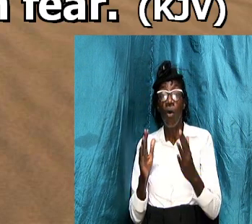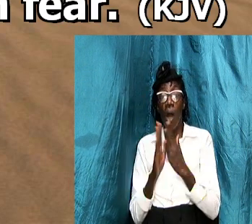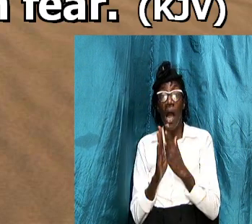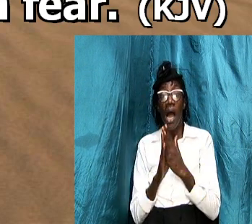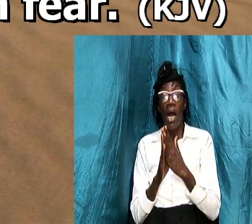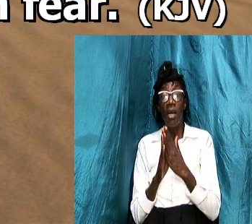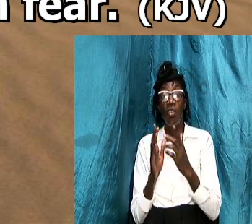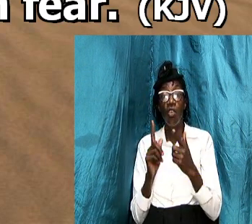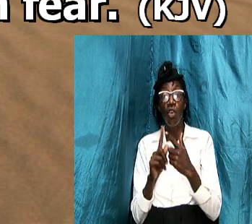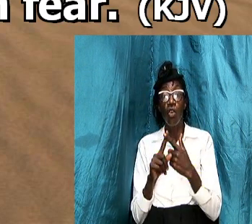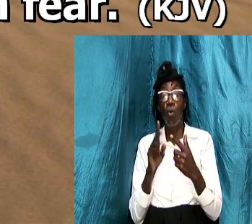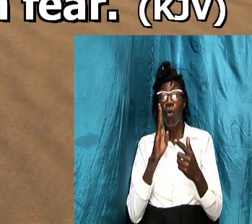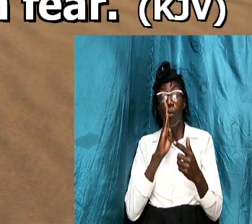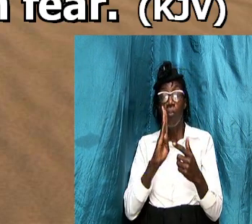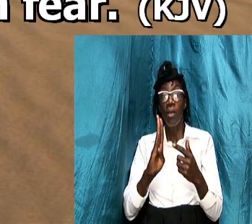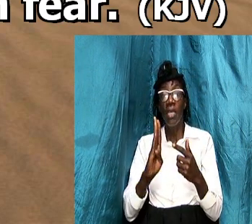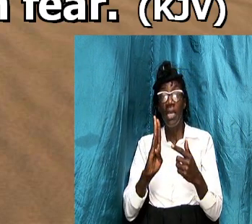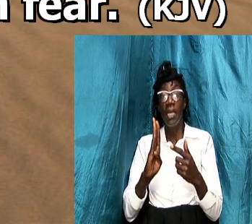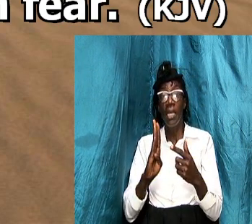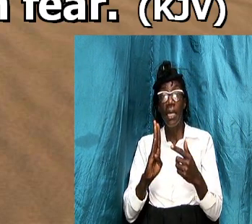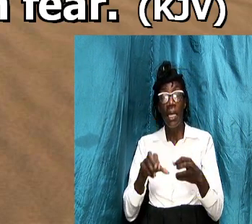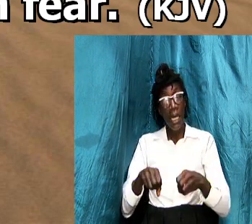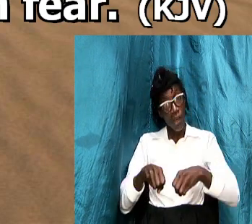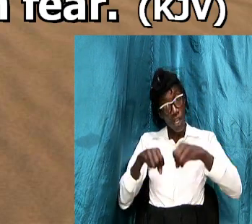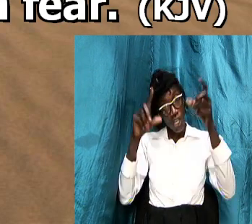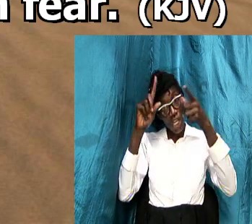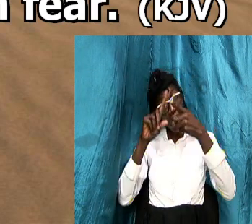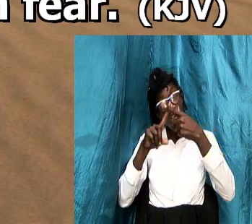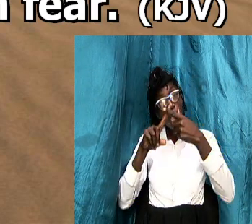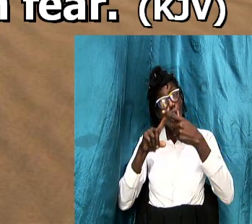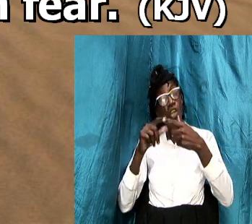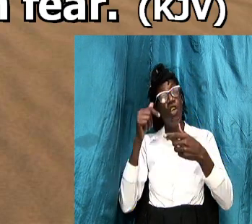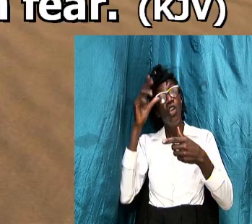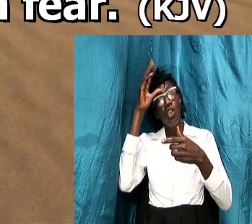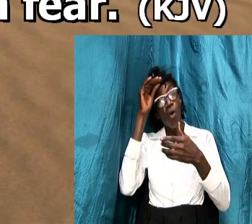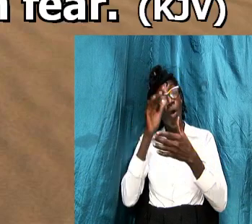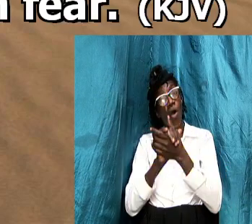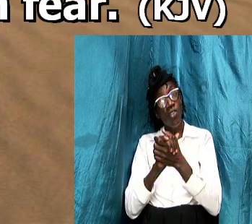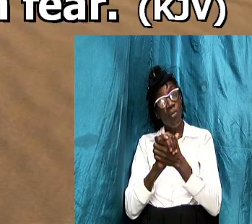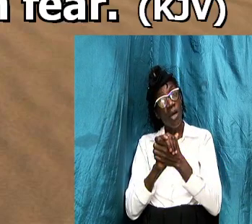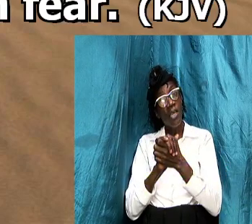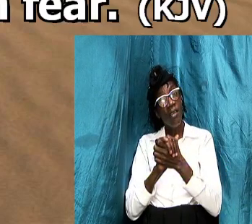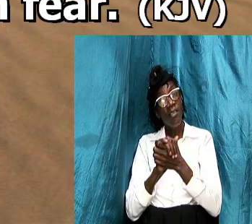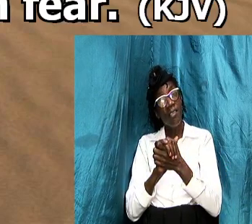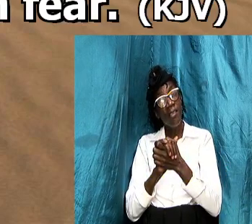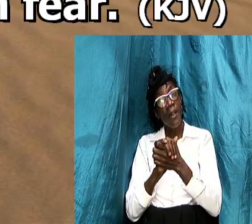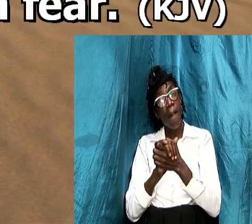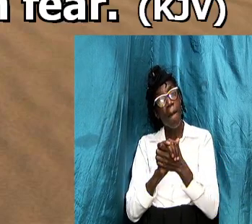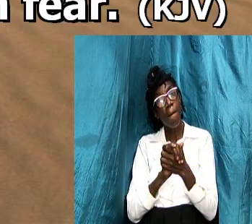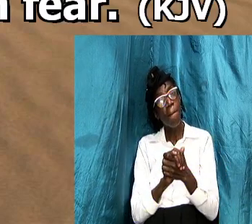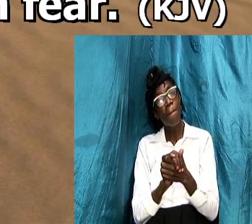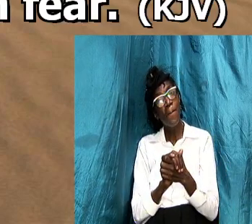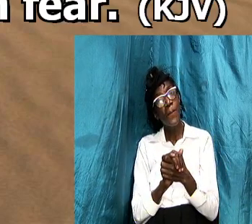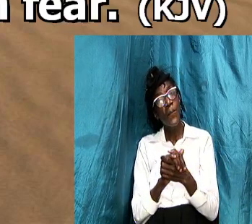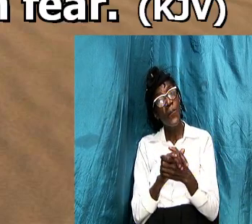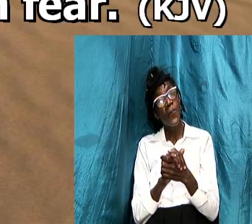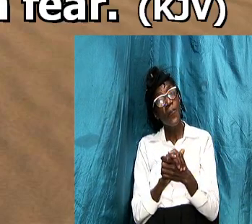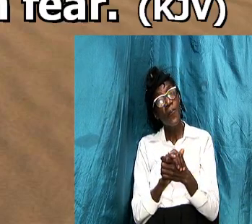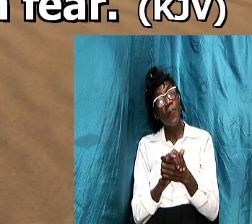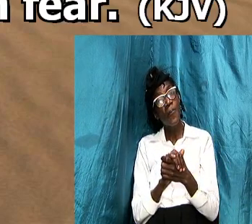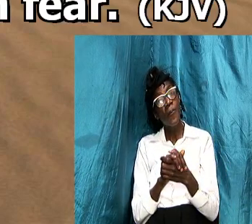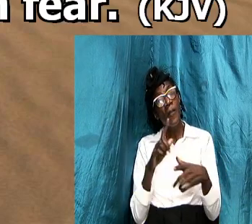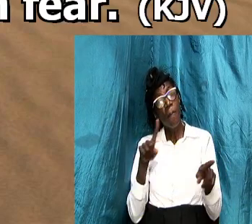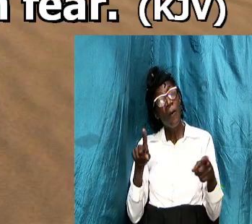to to be yield to their husbands you know to submit to their husbands to yield to their husband but it it